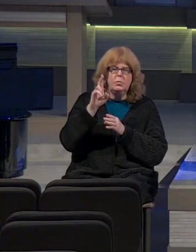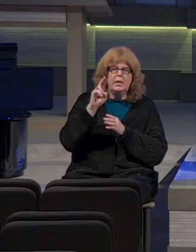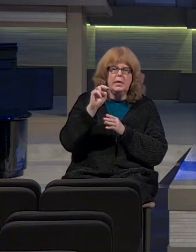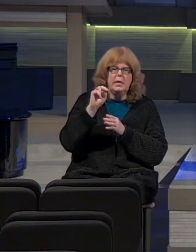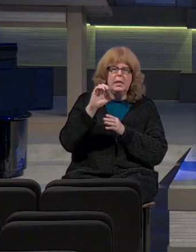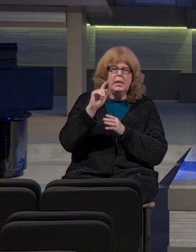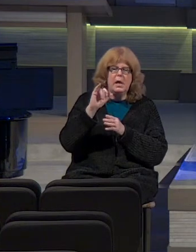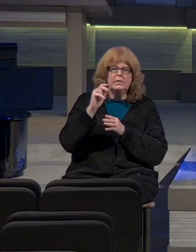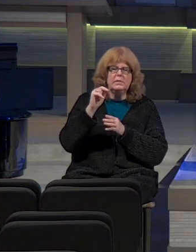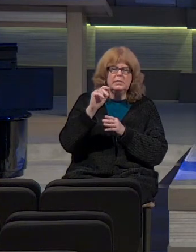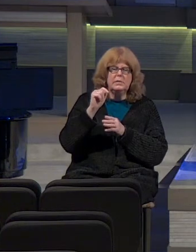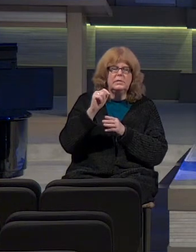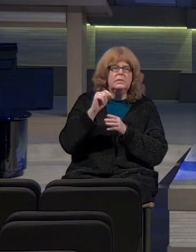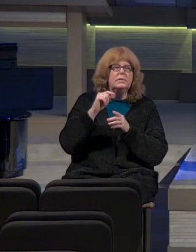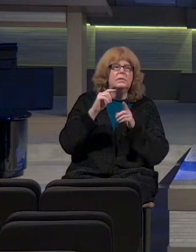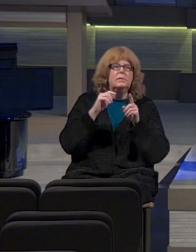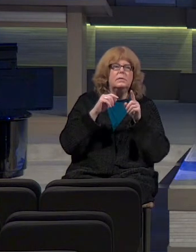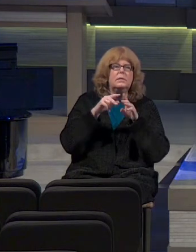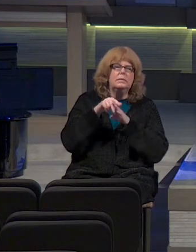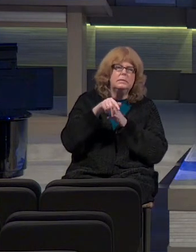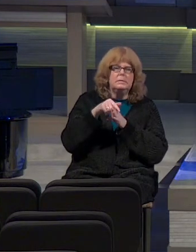I'm sorry, heard somebody in back. What's that?